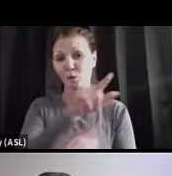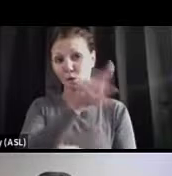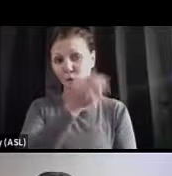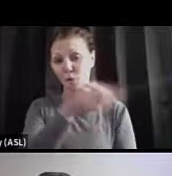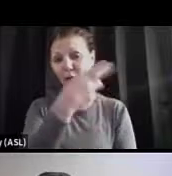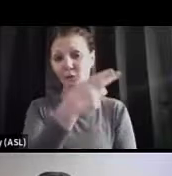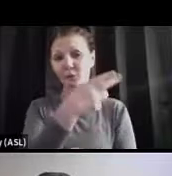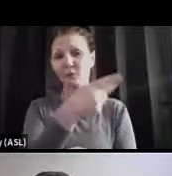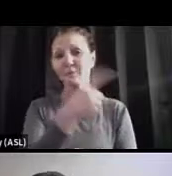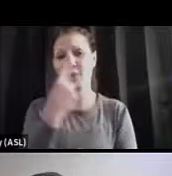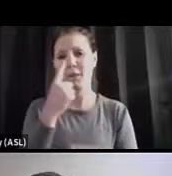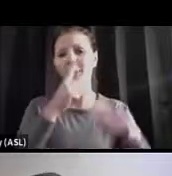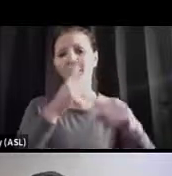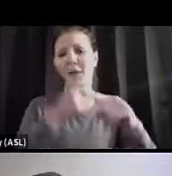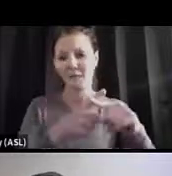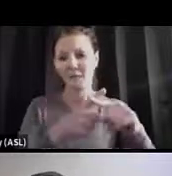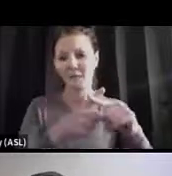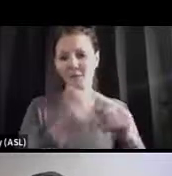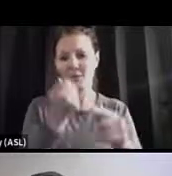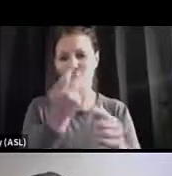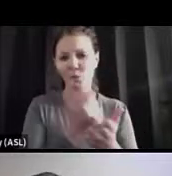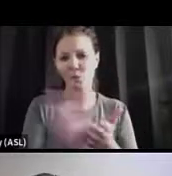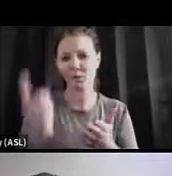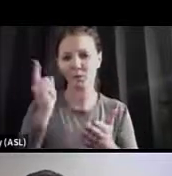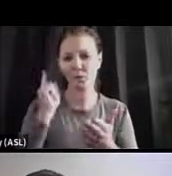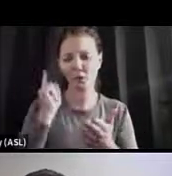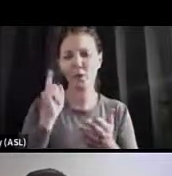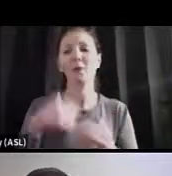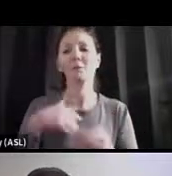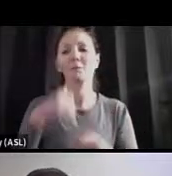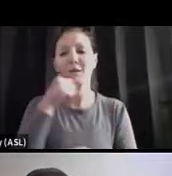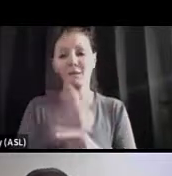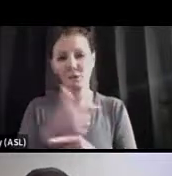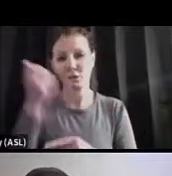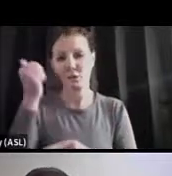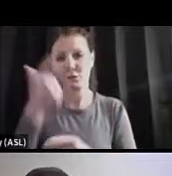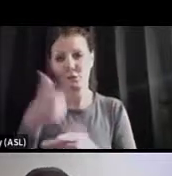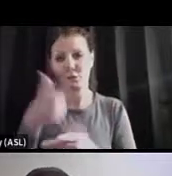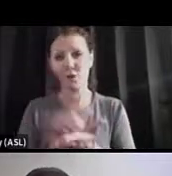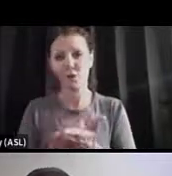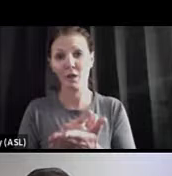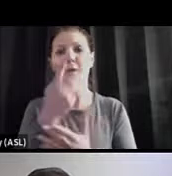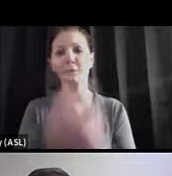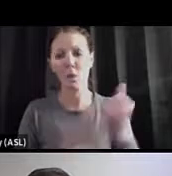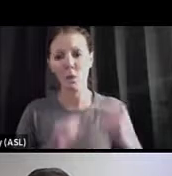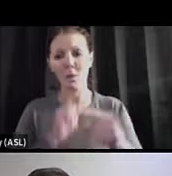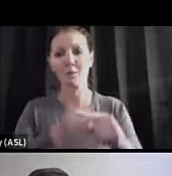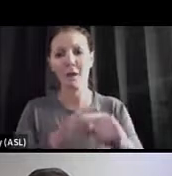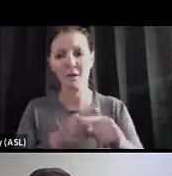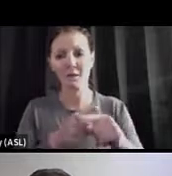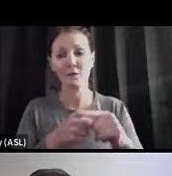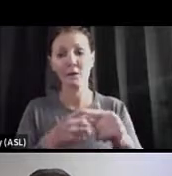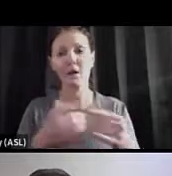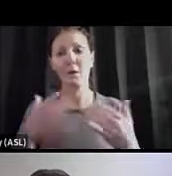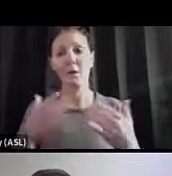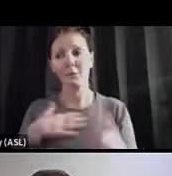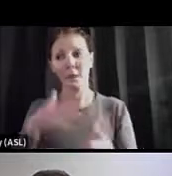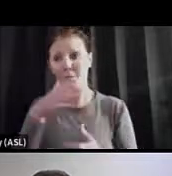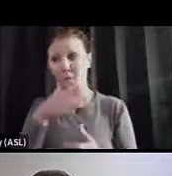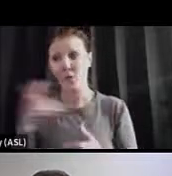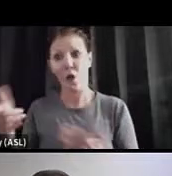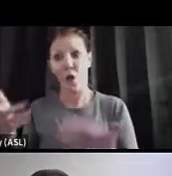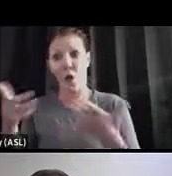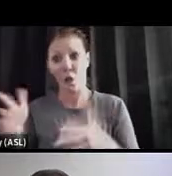symptoms and both got COVID. And my mother, who had gotten her booster shot, has not. She's quarantining safely back in her apartment.